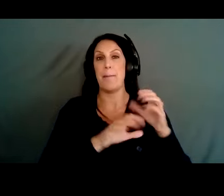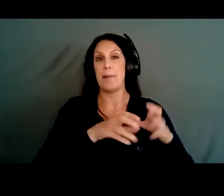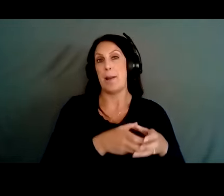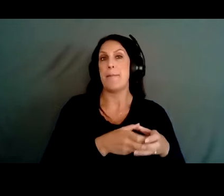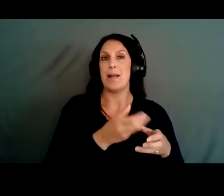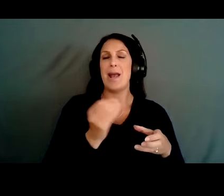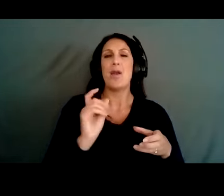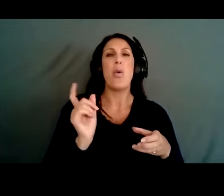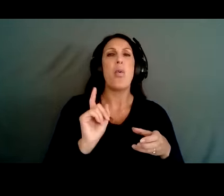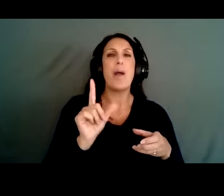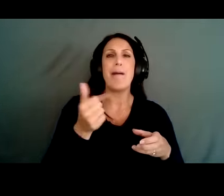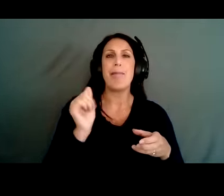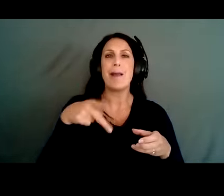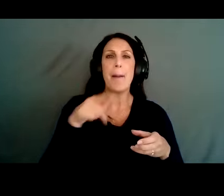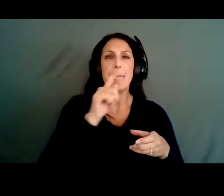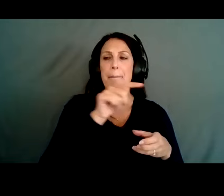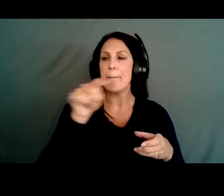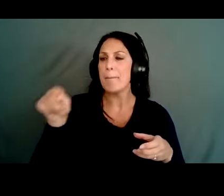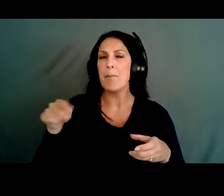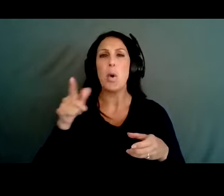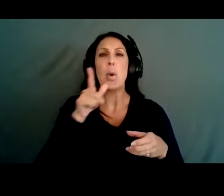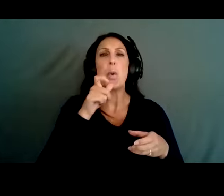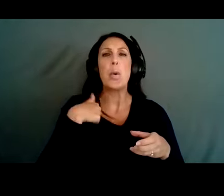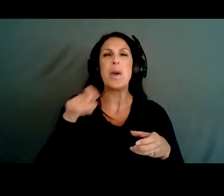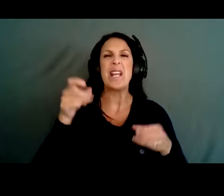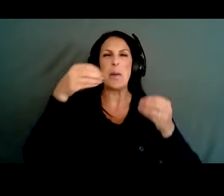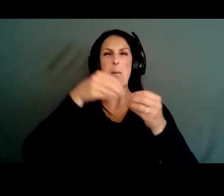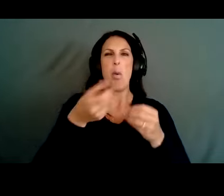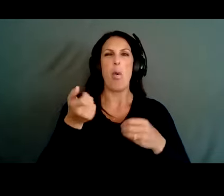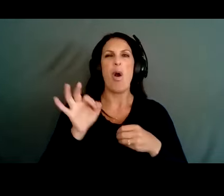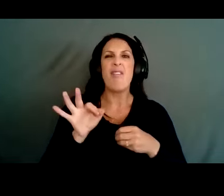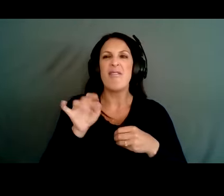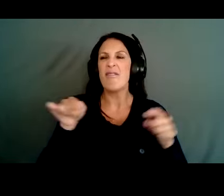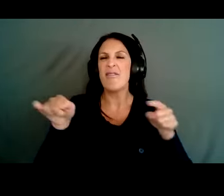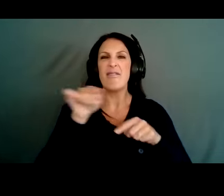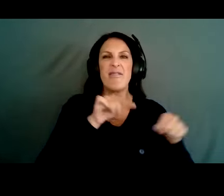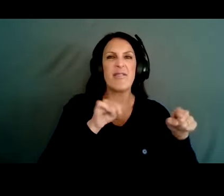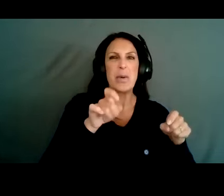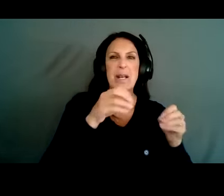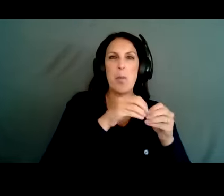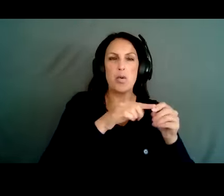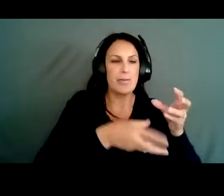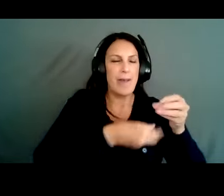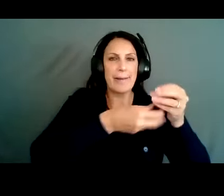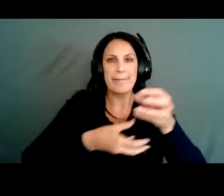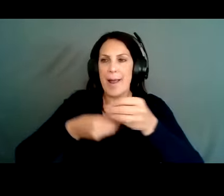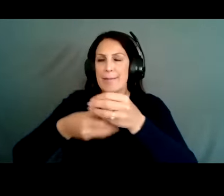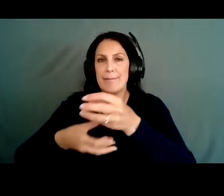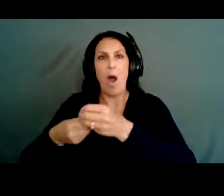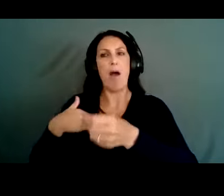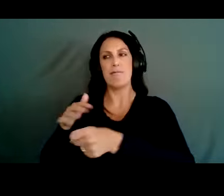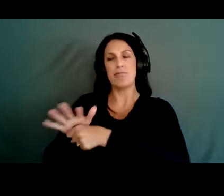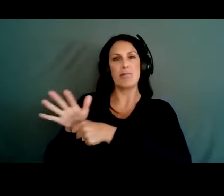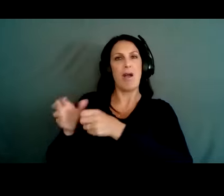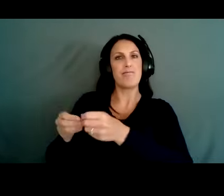where are the gaps? And who do we need more of? And is there even anyone not on this list that isn't listed that should be? And